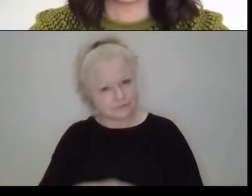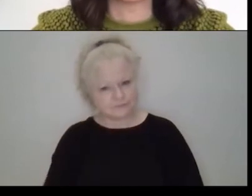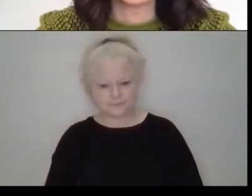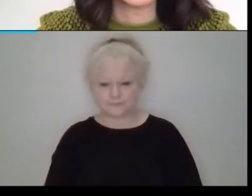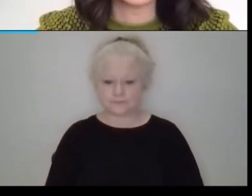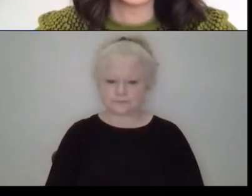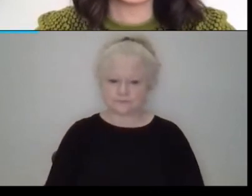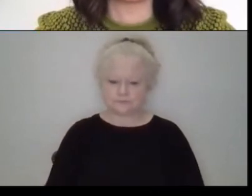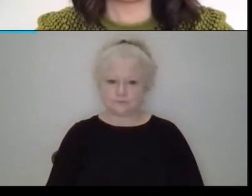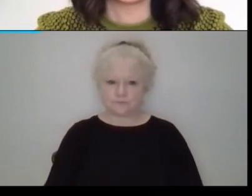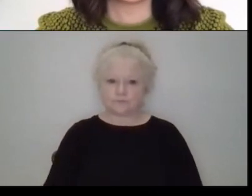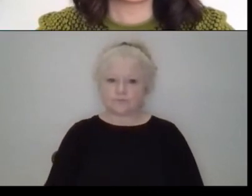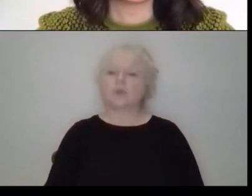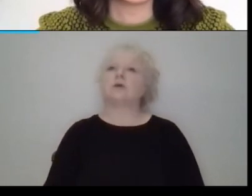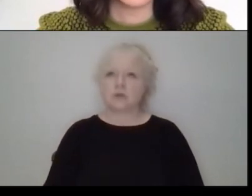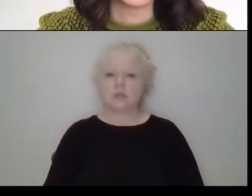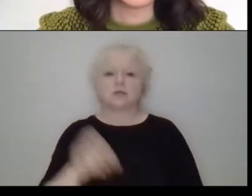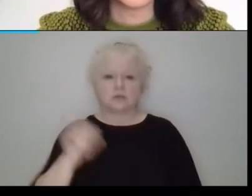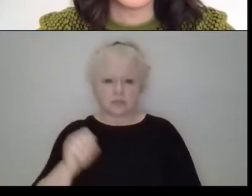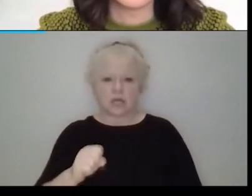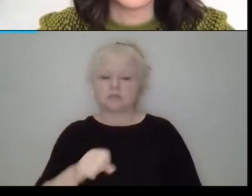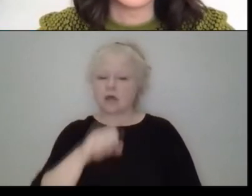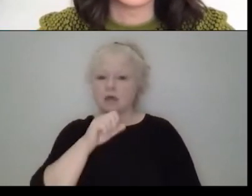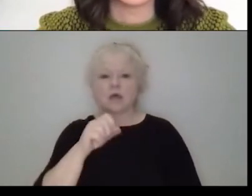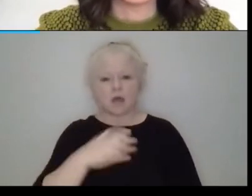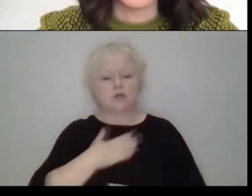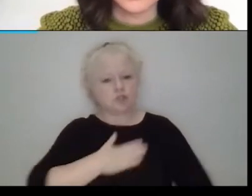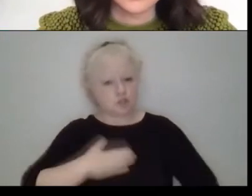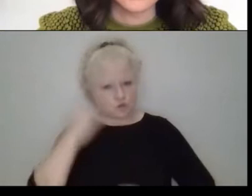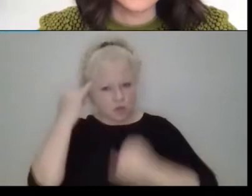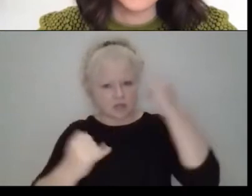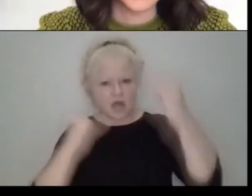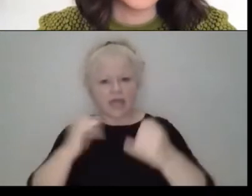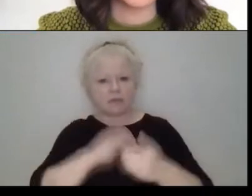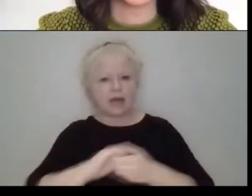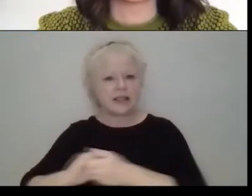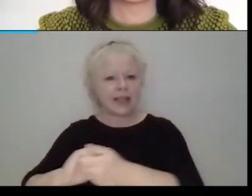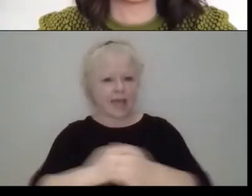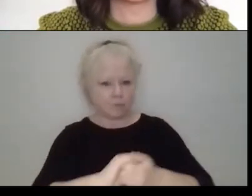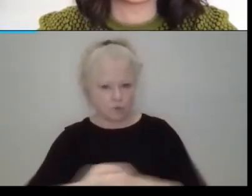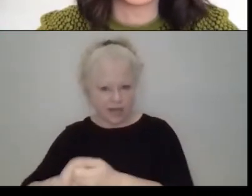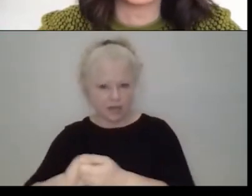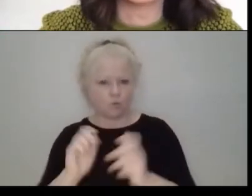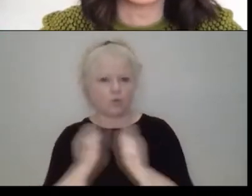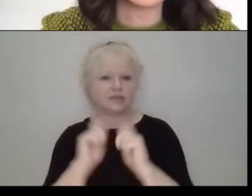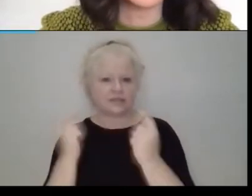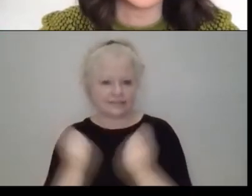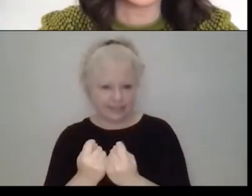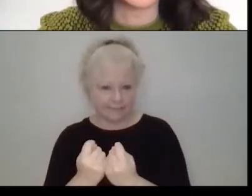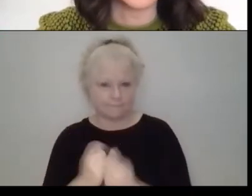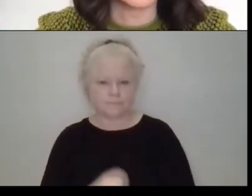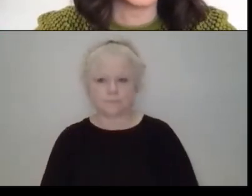I, I really enjoyed this idea of to collaborate with, uh, horizontally team in which it there involves